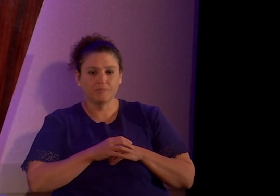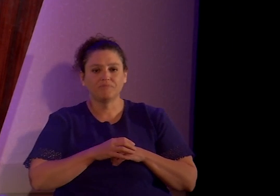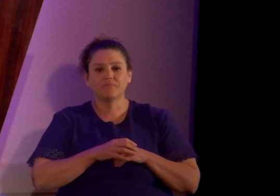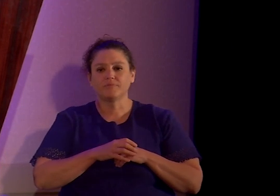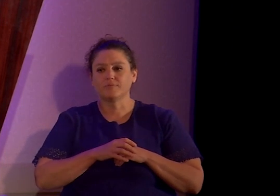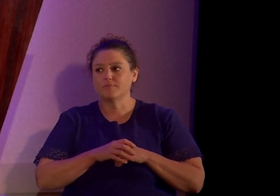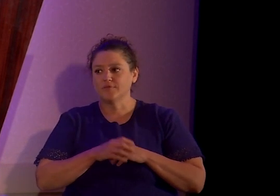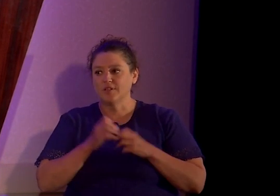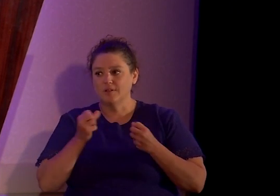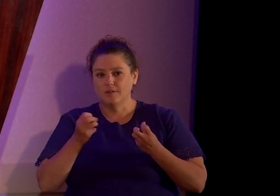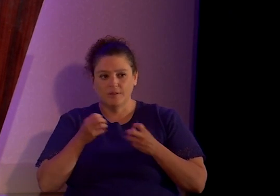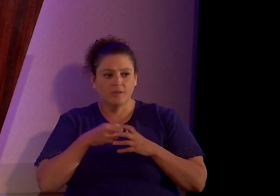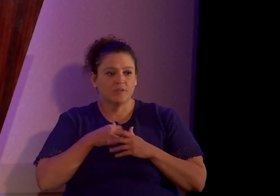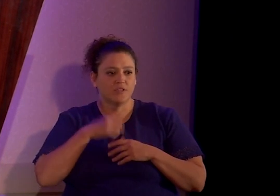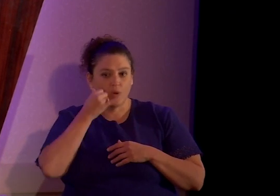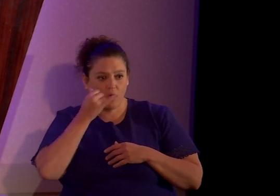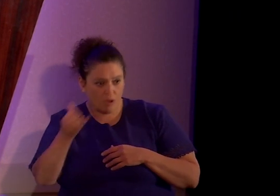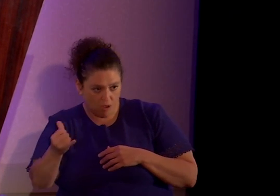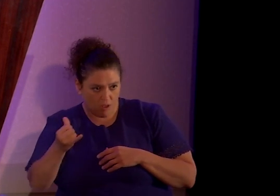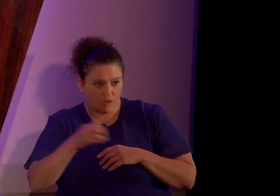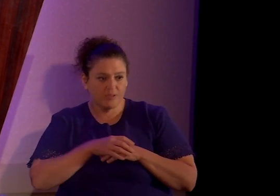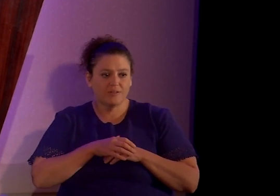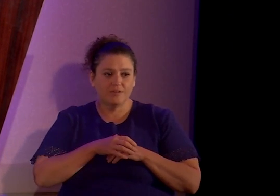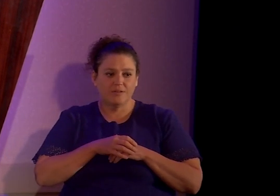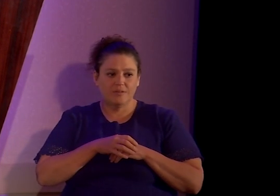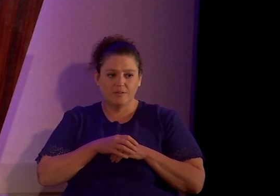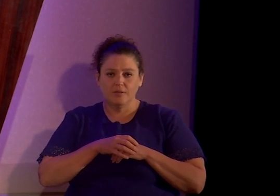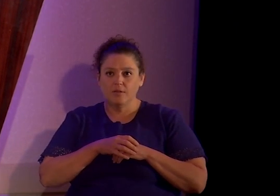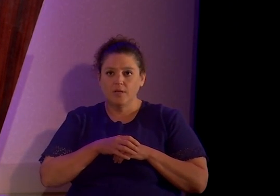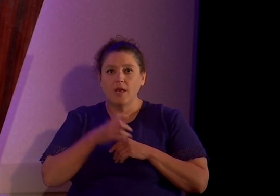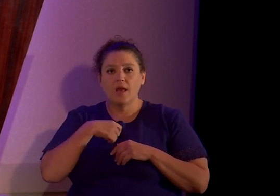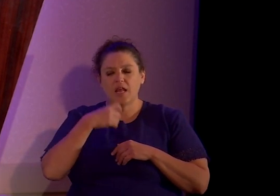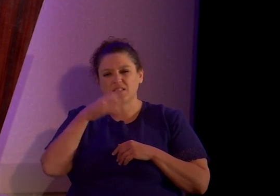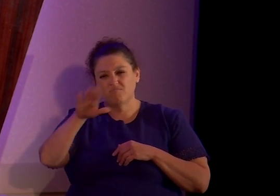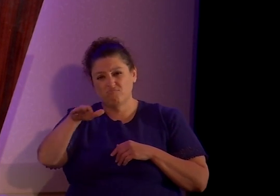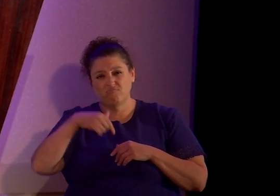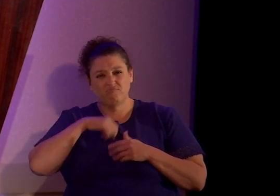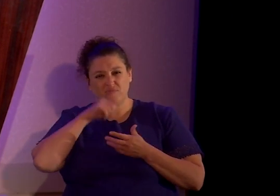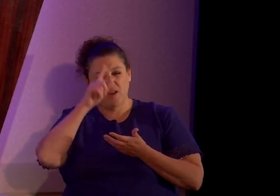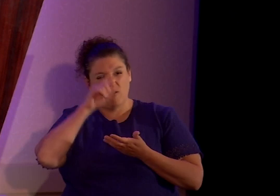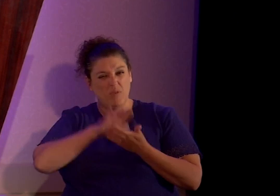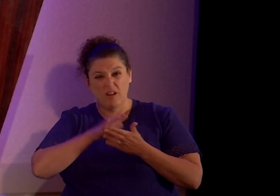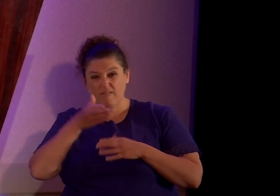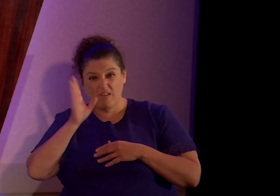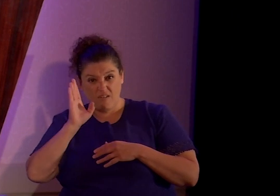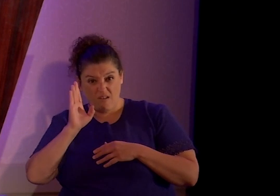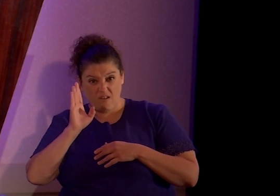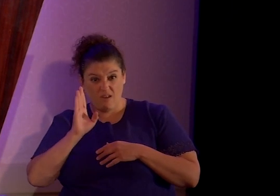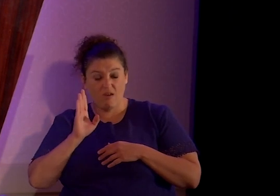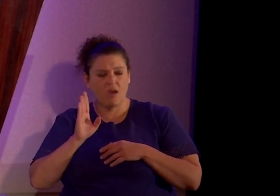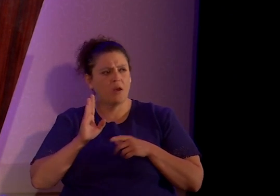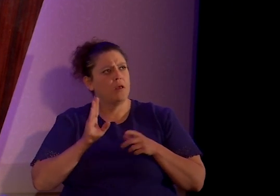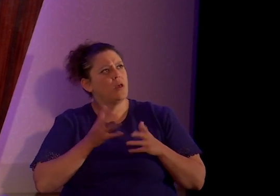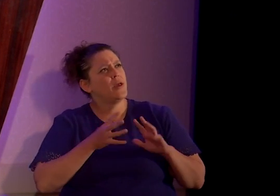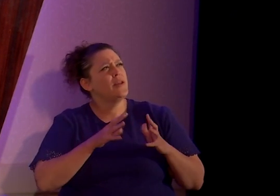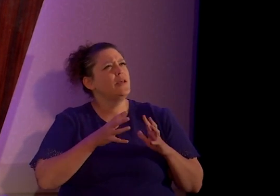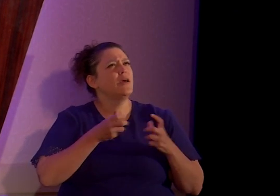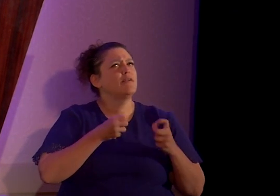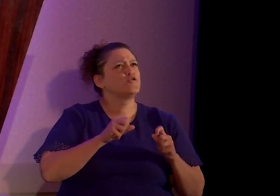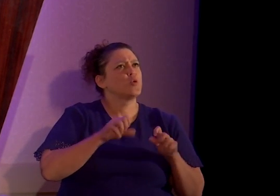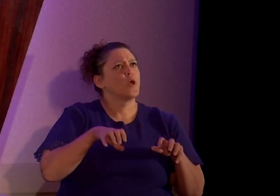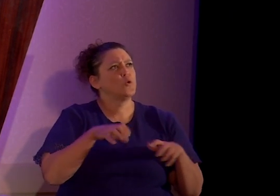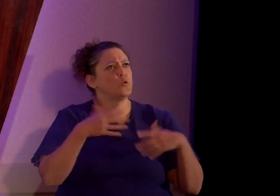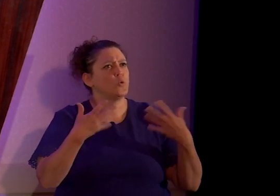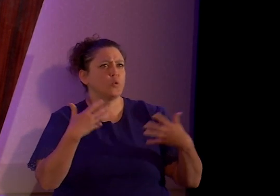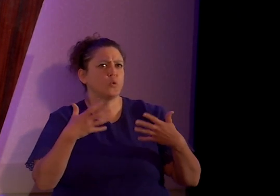So, I called Dutter, and I said, I don't believe in God. And he sort of tried to do some